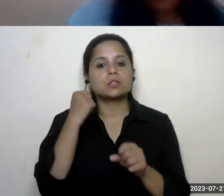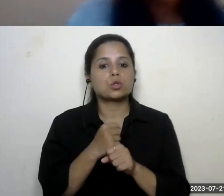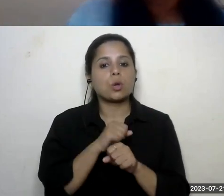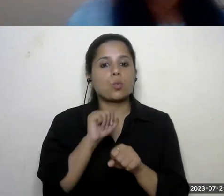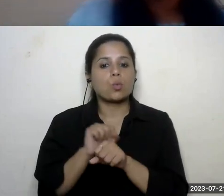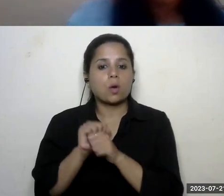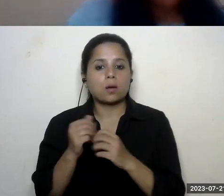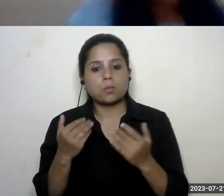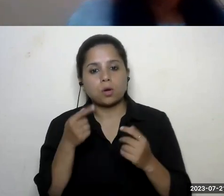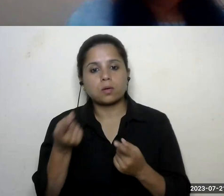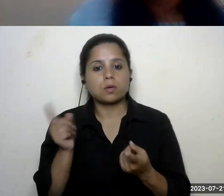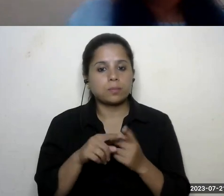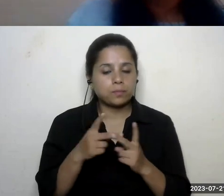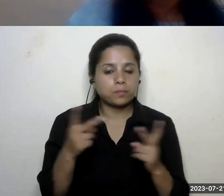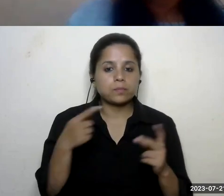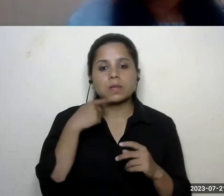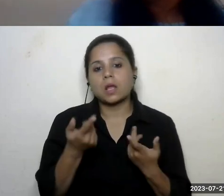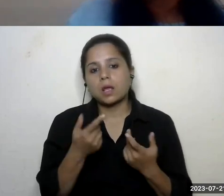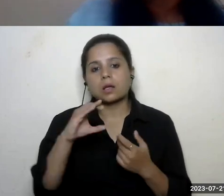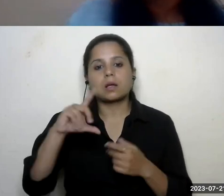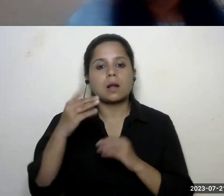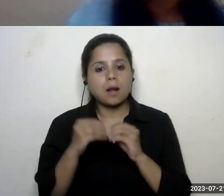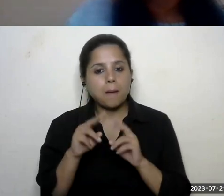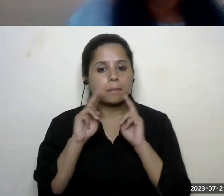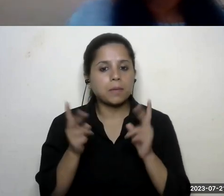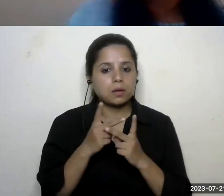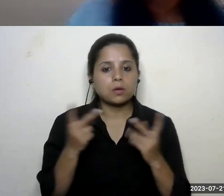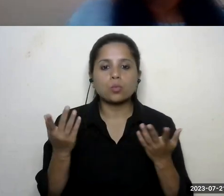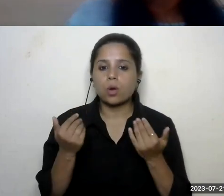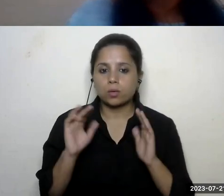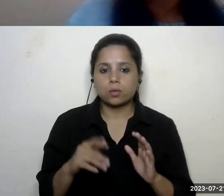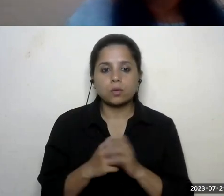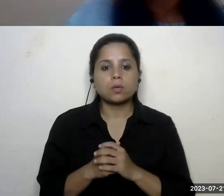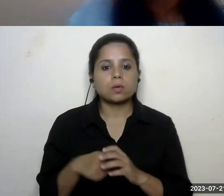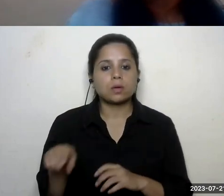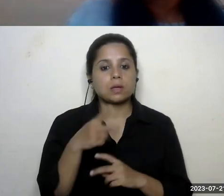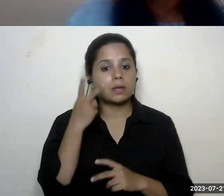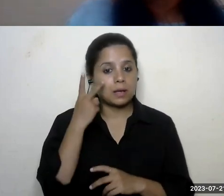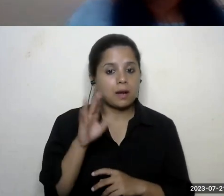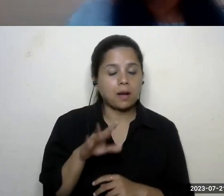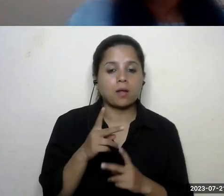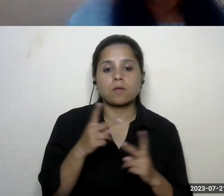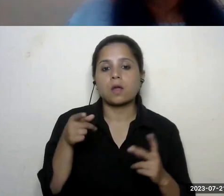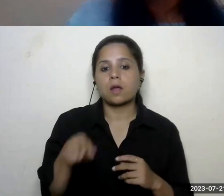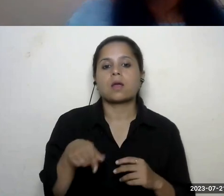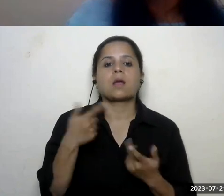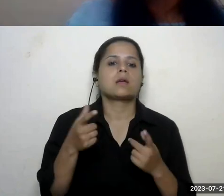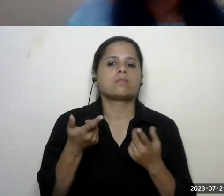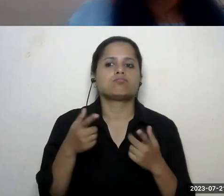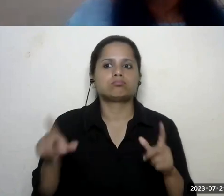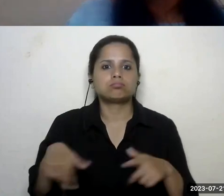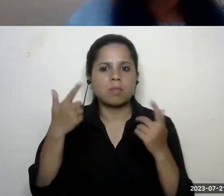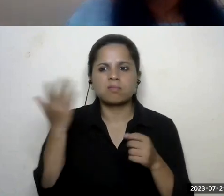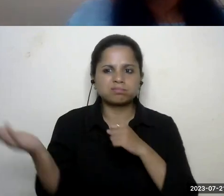you can have a drive or a club meeting there's so many issues in every city we face whether it's the deforestation whether it's the